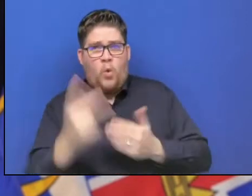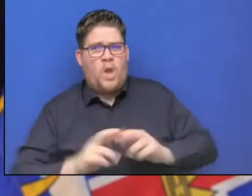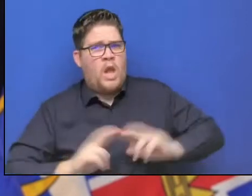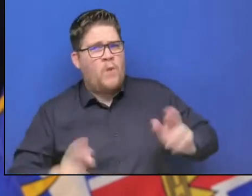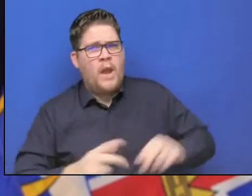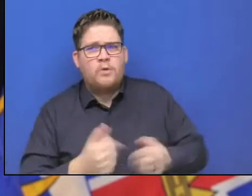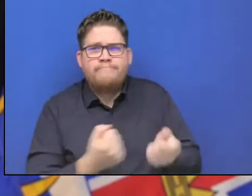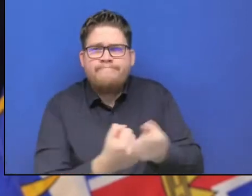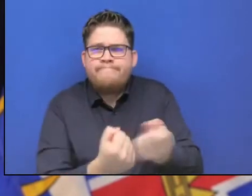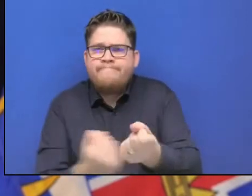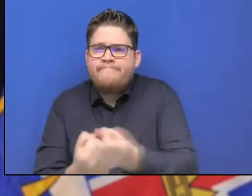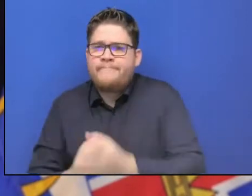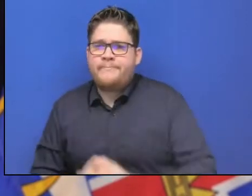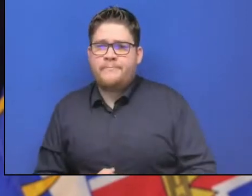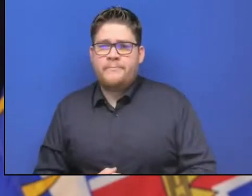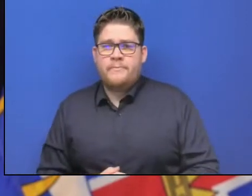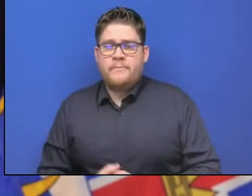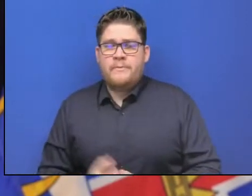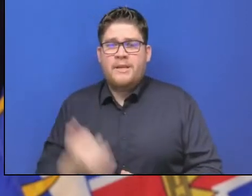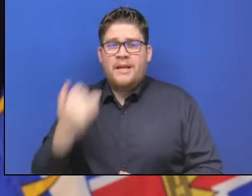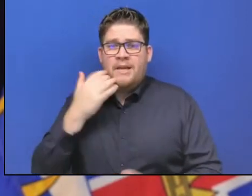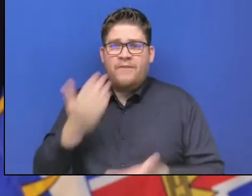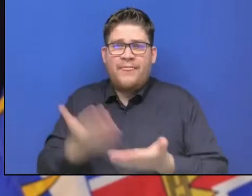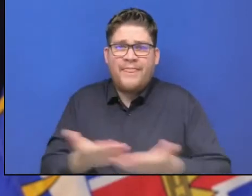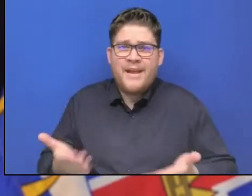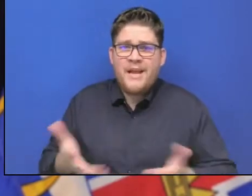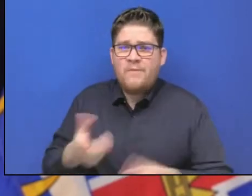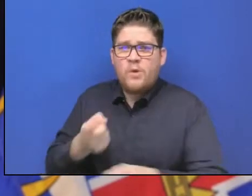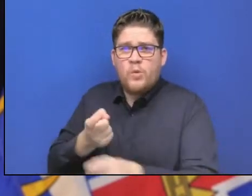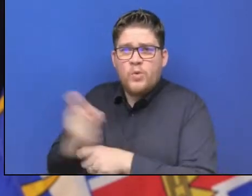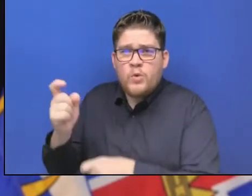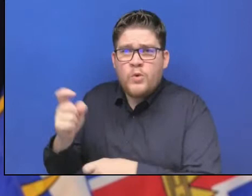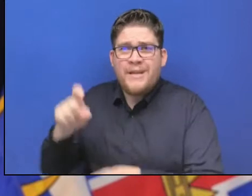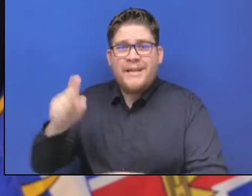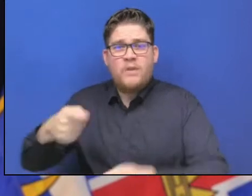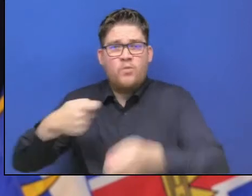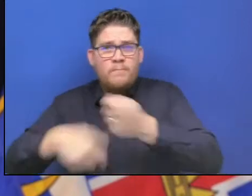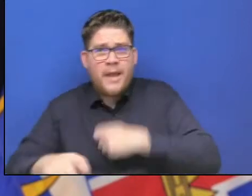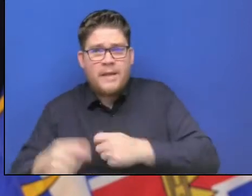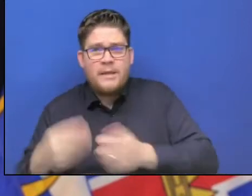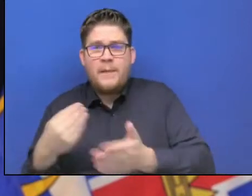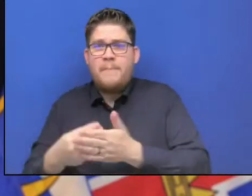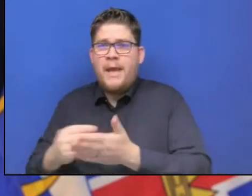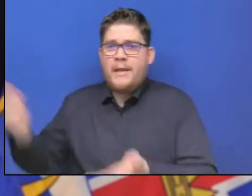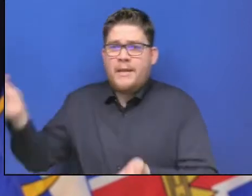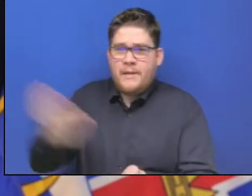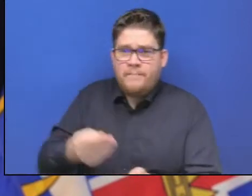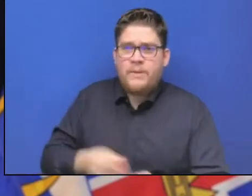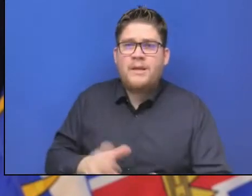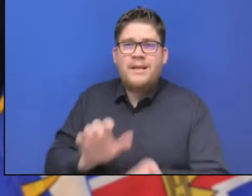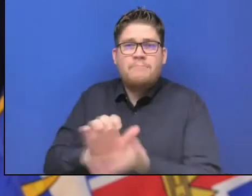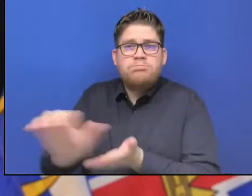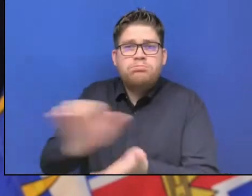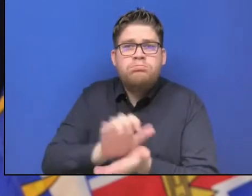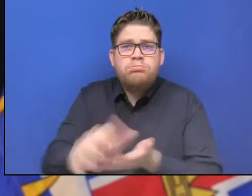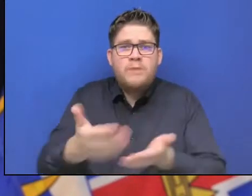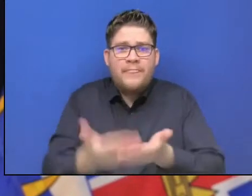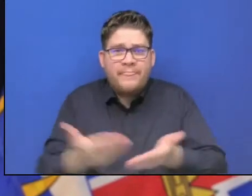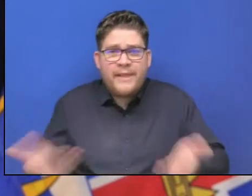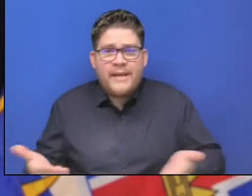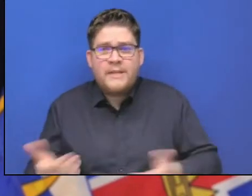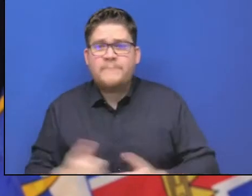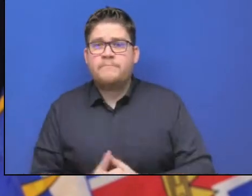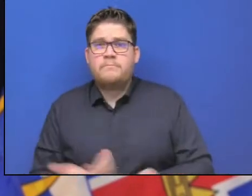essential materials, clean-up and debris removal. That funding is available now and communities are already applying.